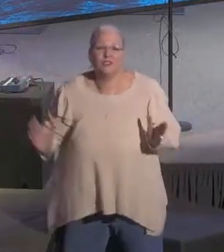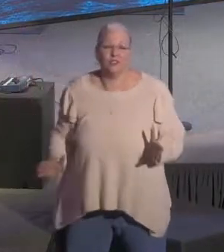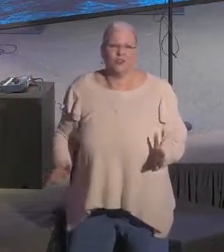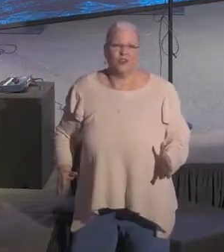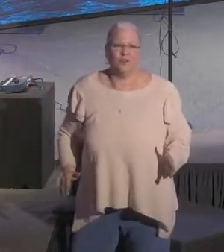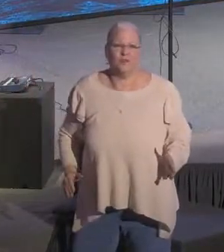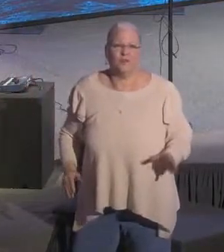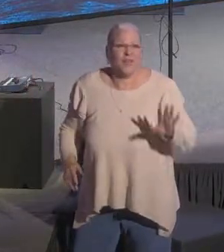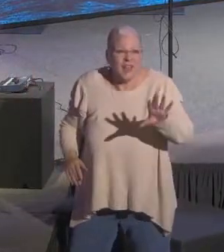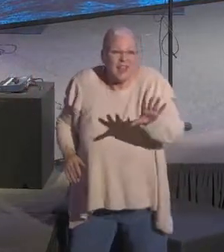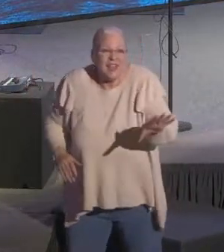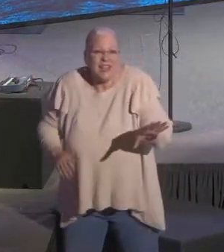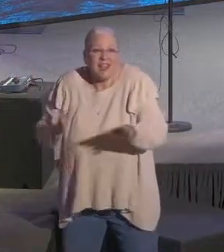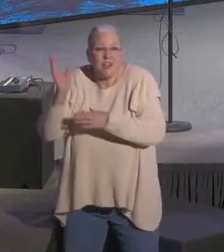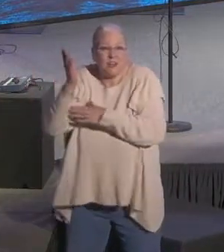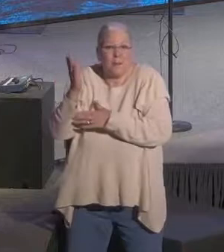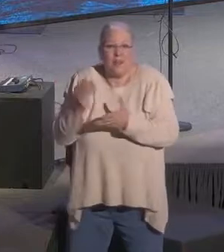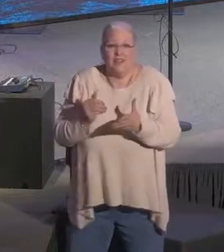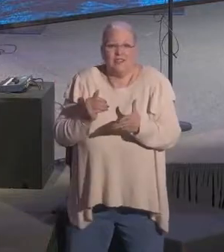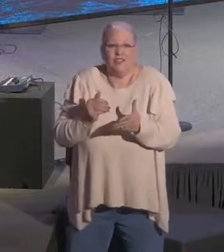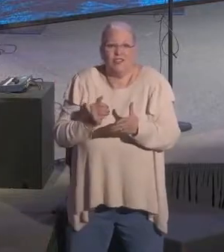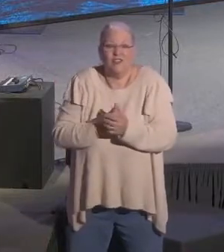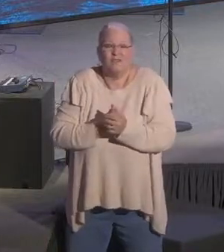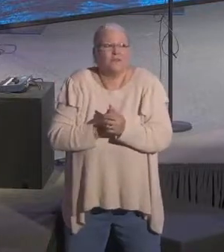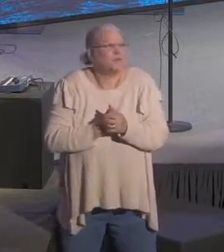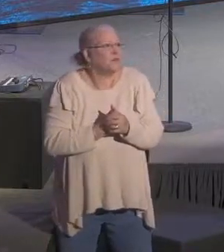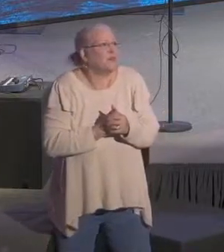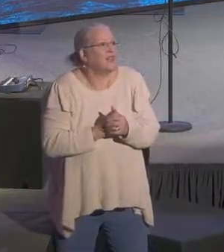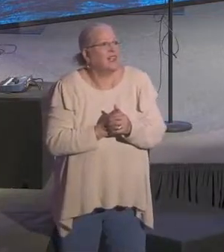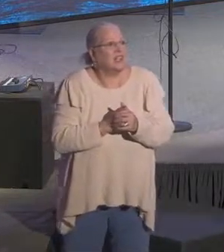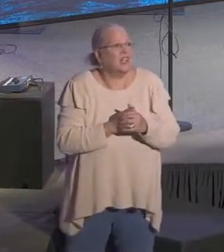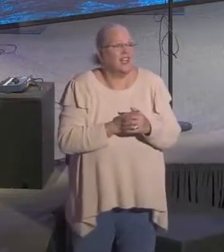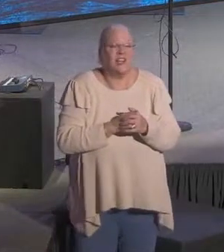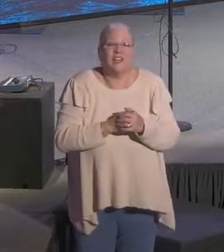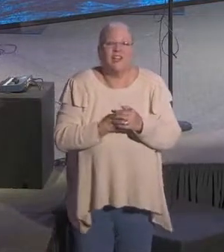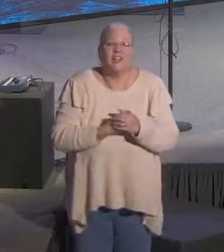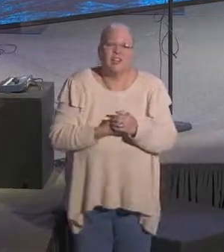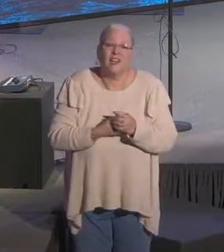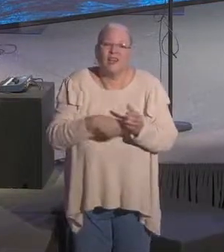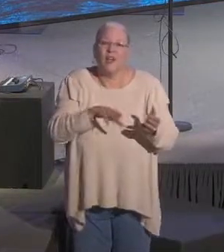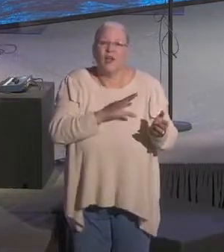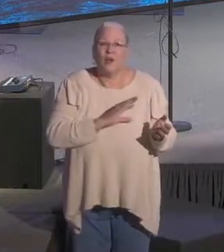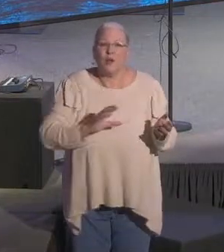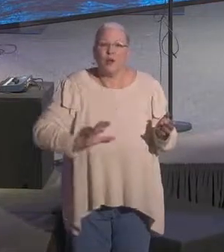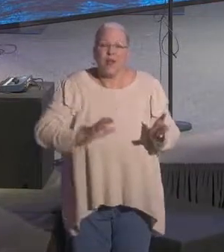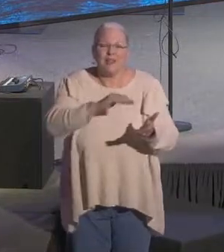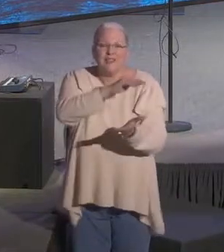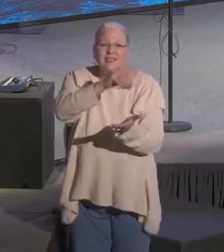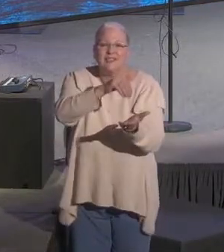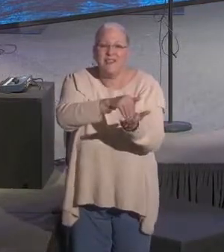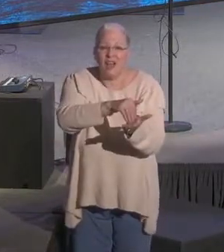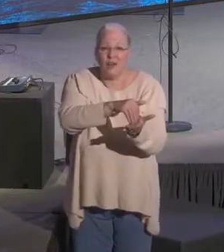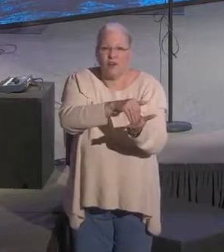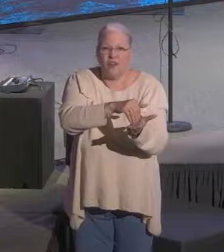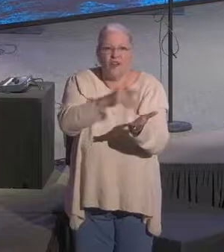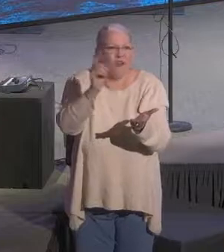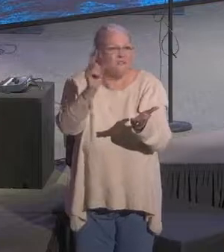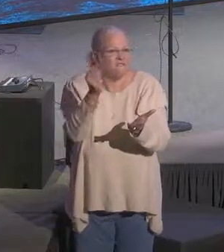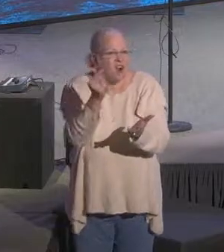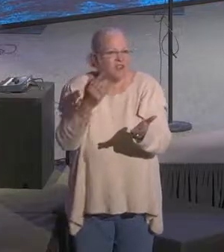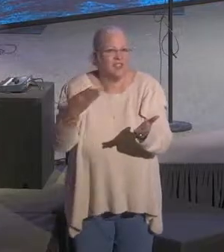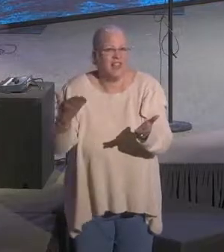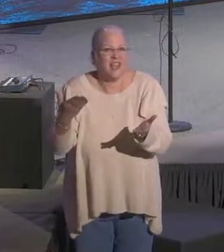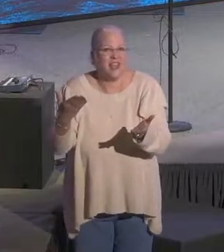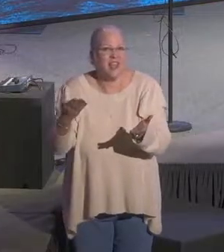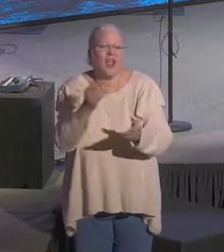and here's his message. First of all, it was this and this is what we need to be Christ-centered. The first thing he does is